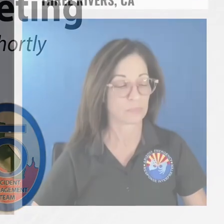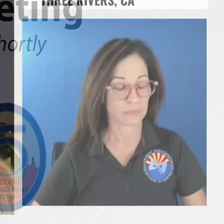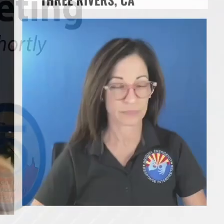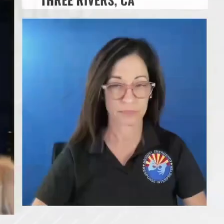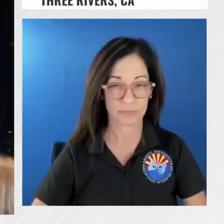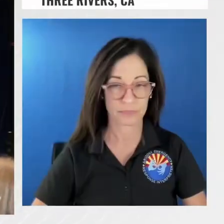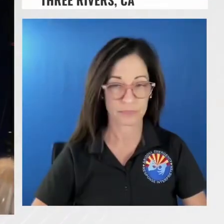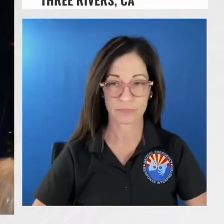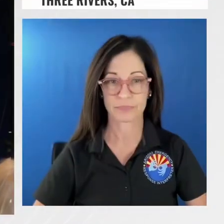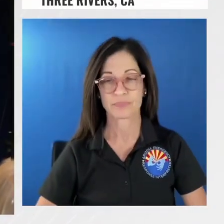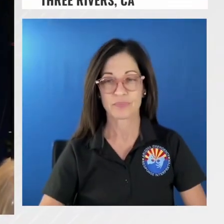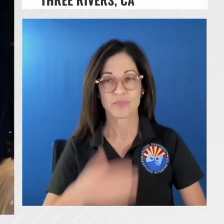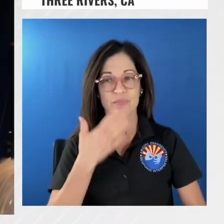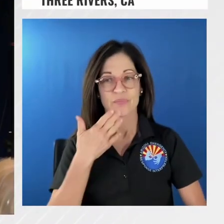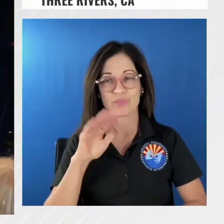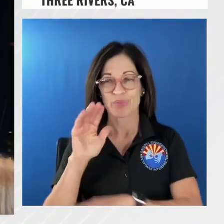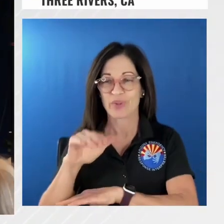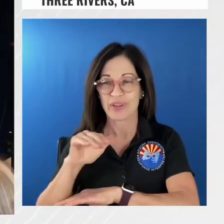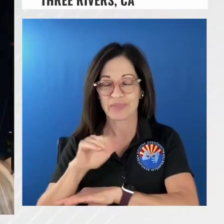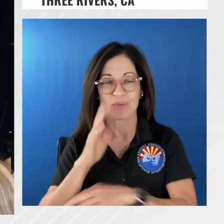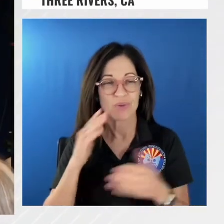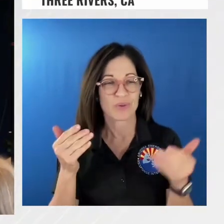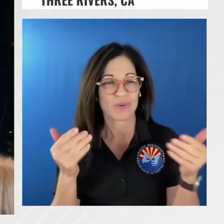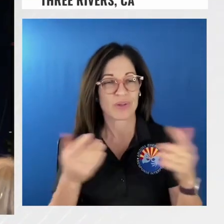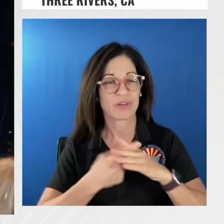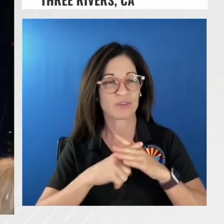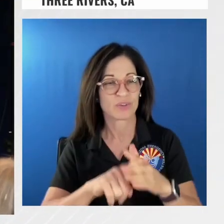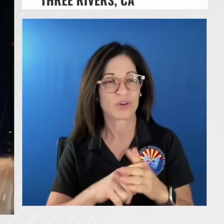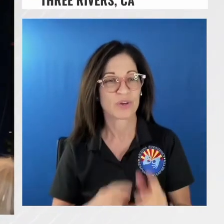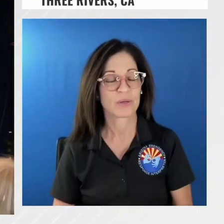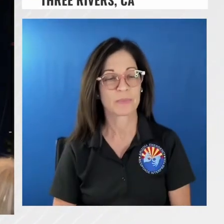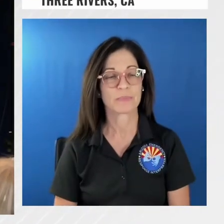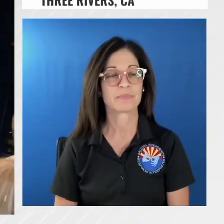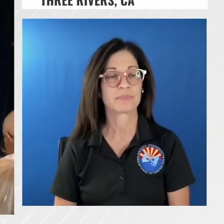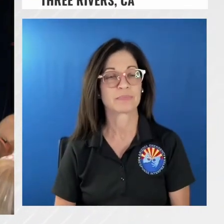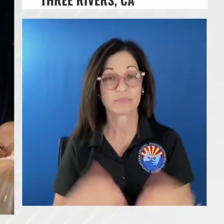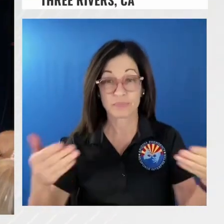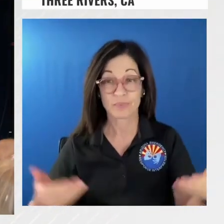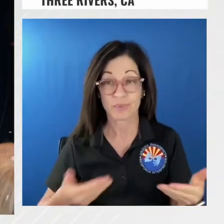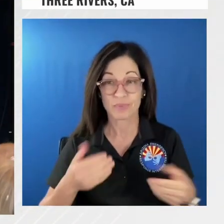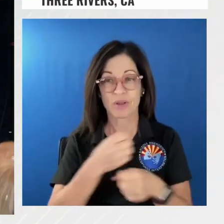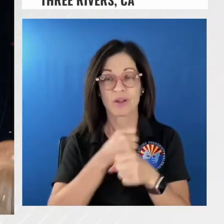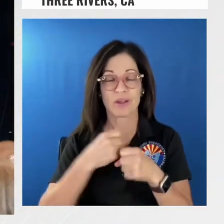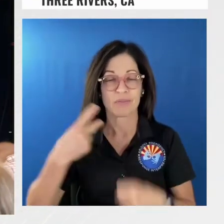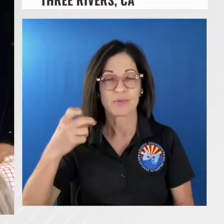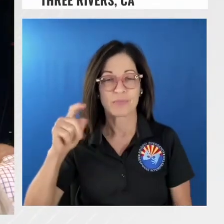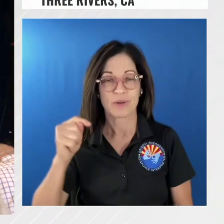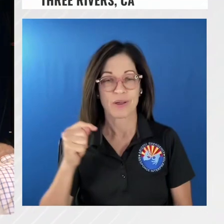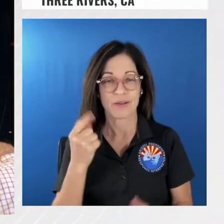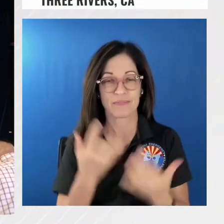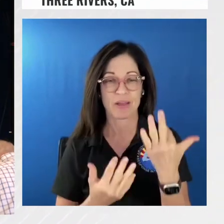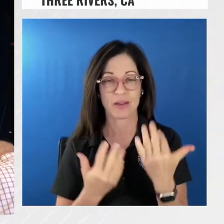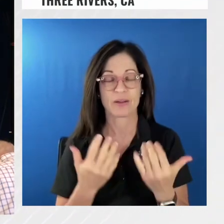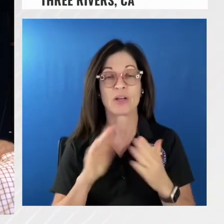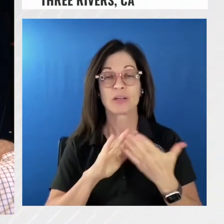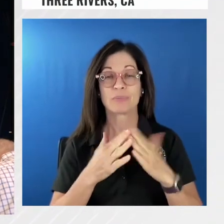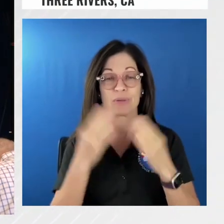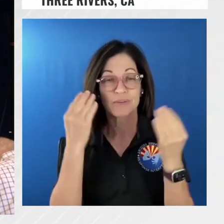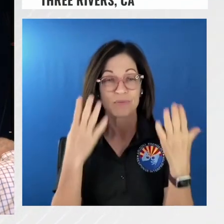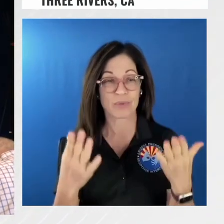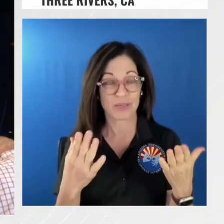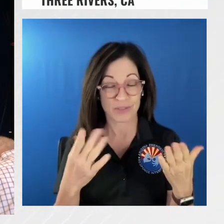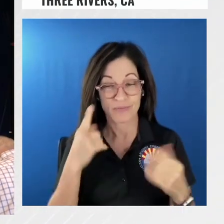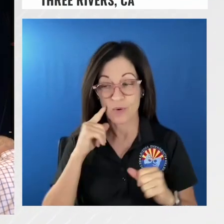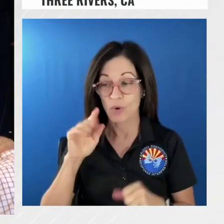good evening folks we're going to go ahead and get started so welcome to the coffee pot fire community information meeting for Sunday August